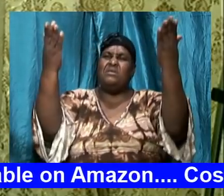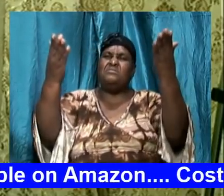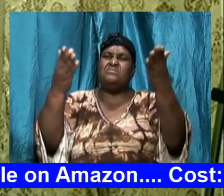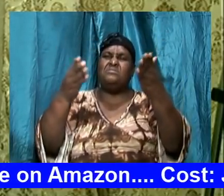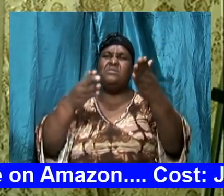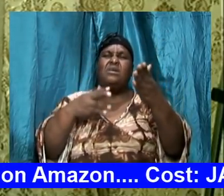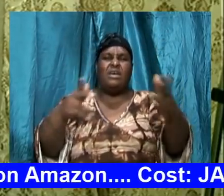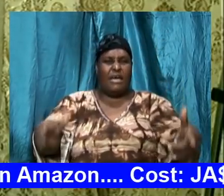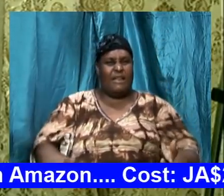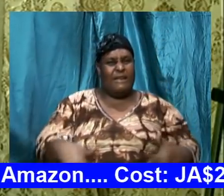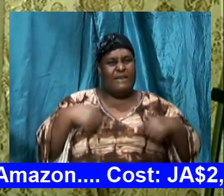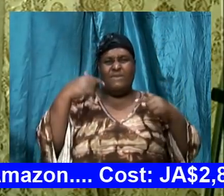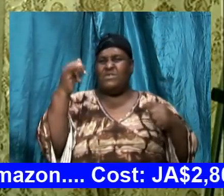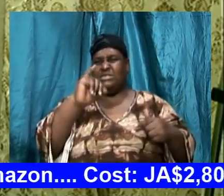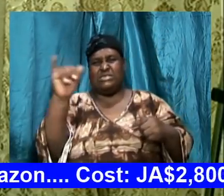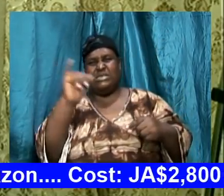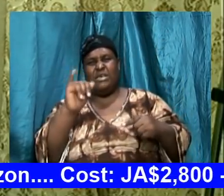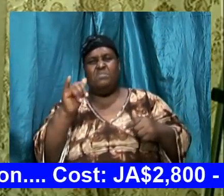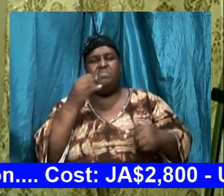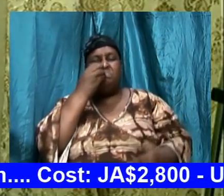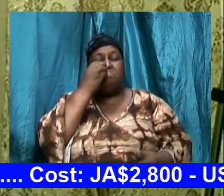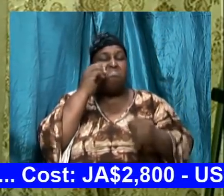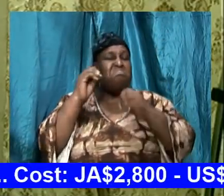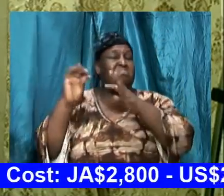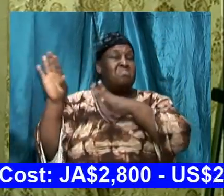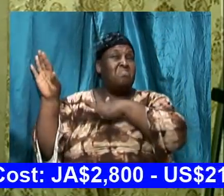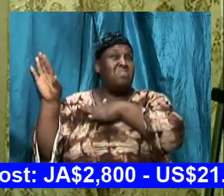used to walk and ignore the word of